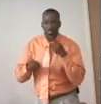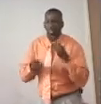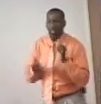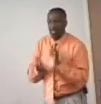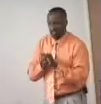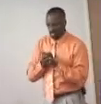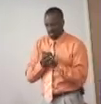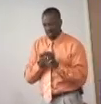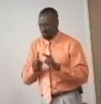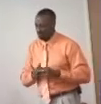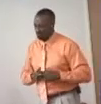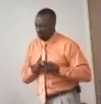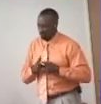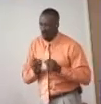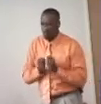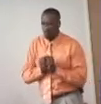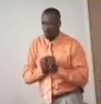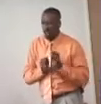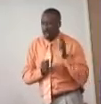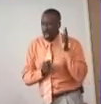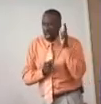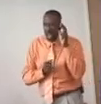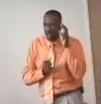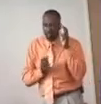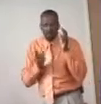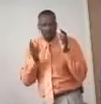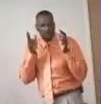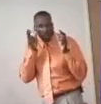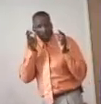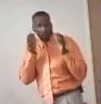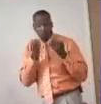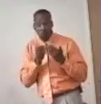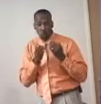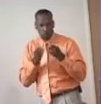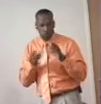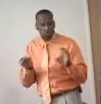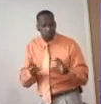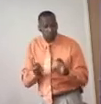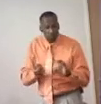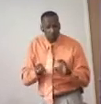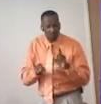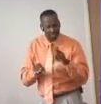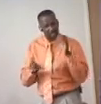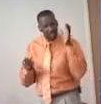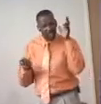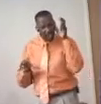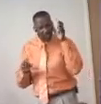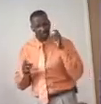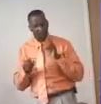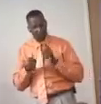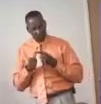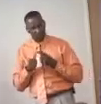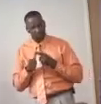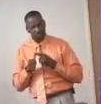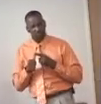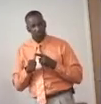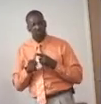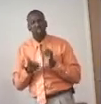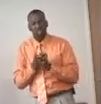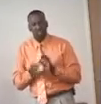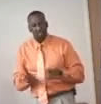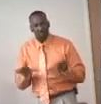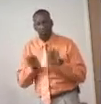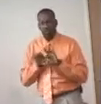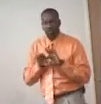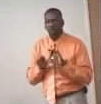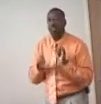that it starts with hearing because before you do, you got to hear. And so